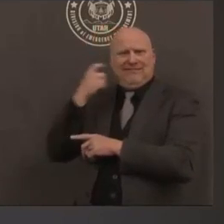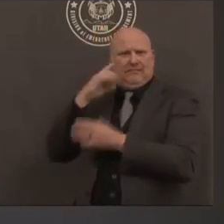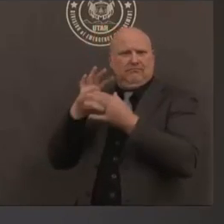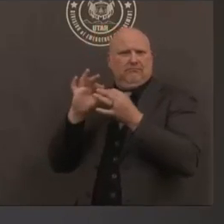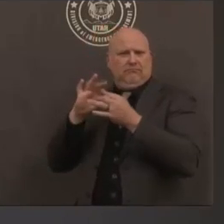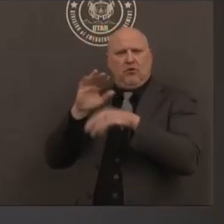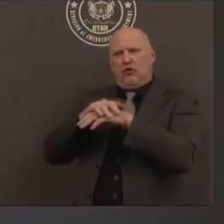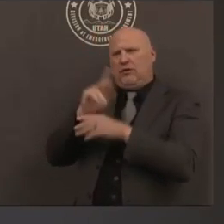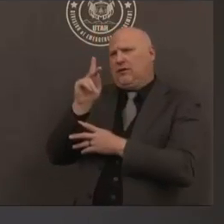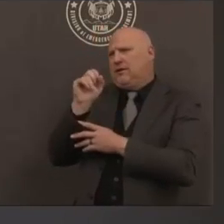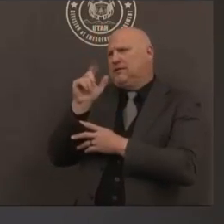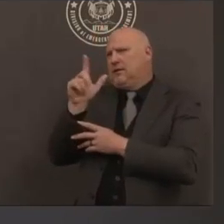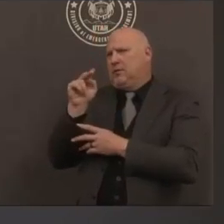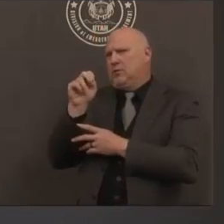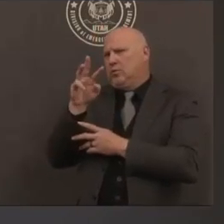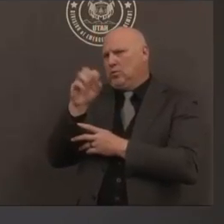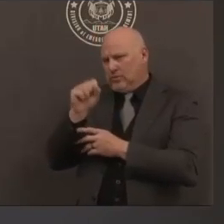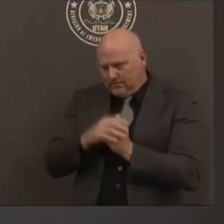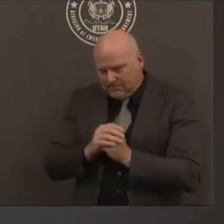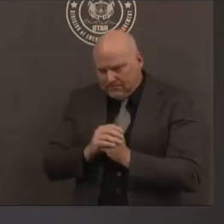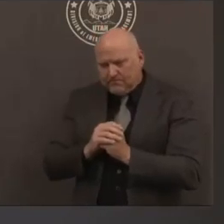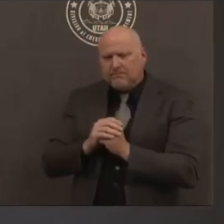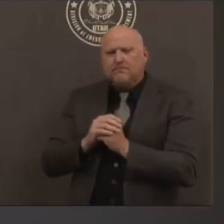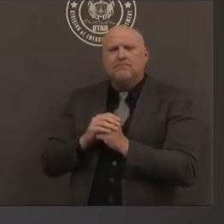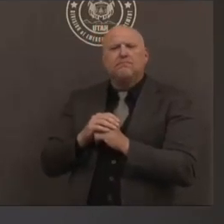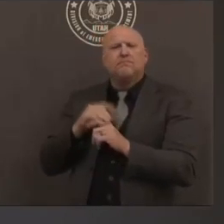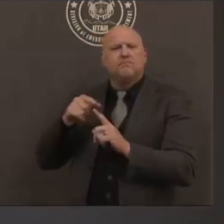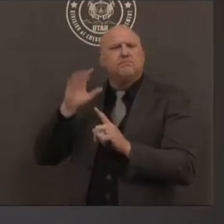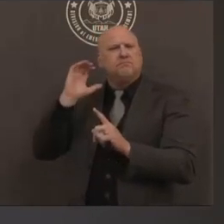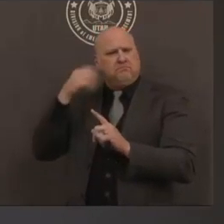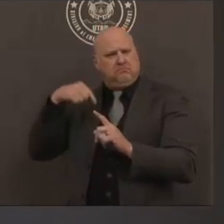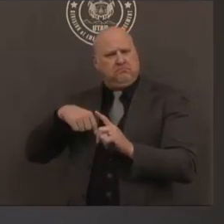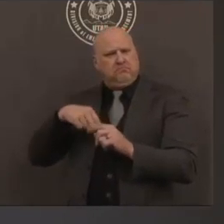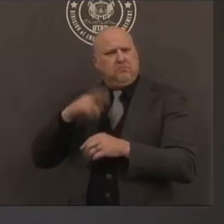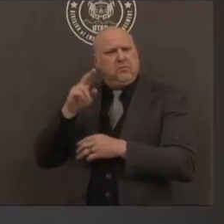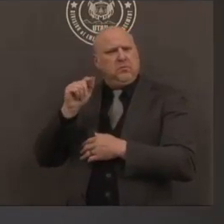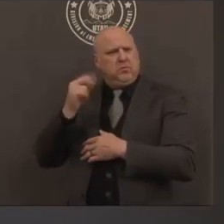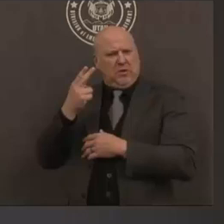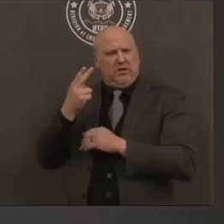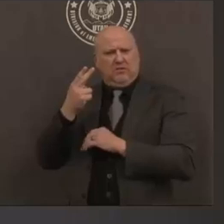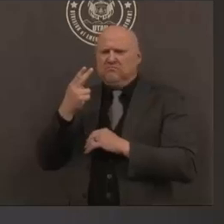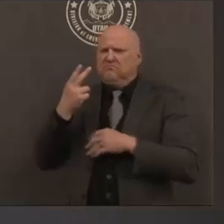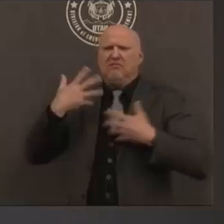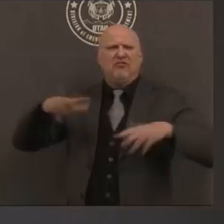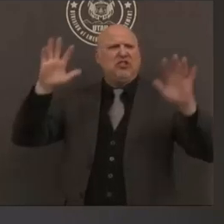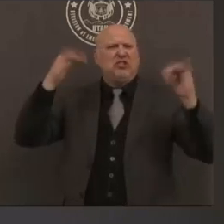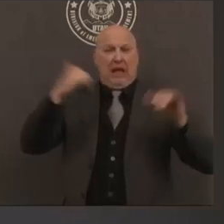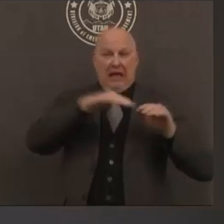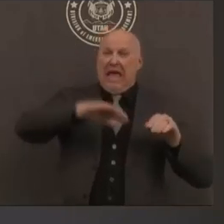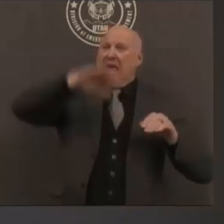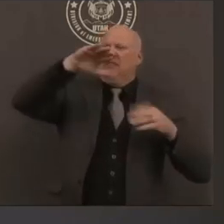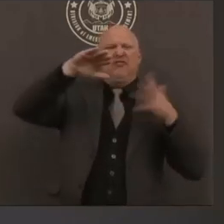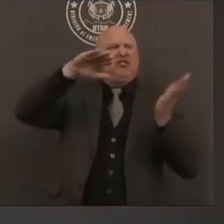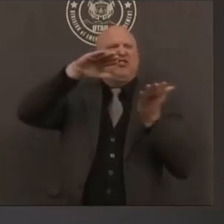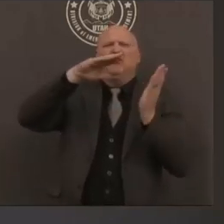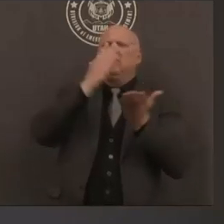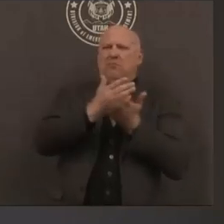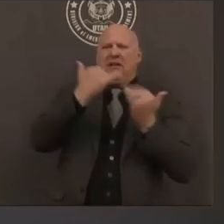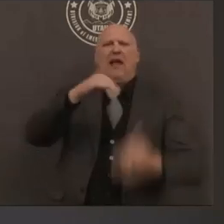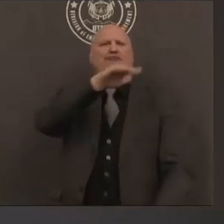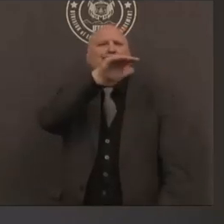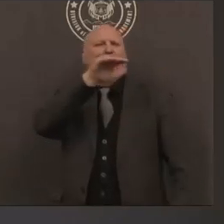i'm paraphrasing him that essentially utah has flattened the curve the first question is um do you